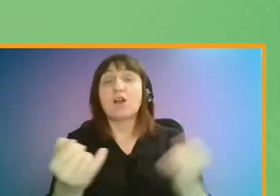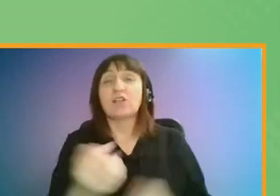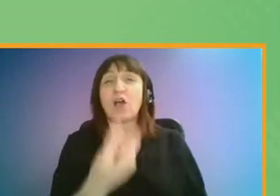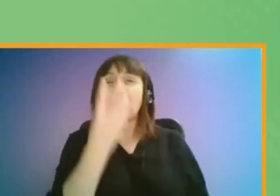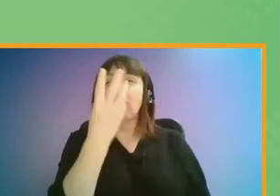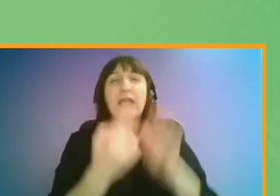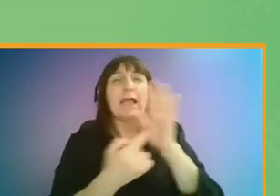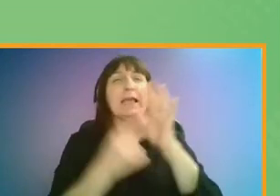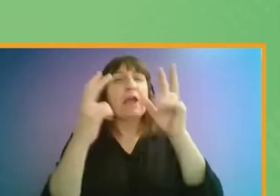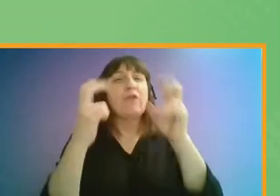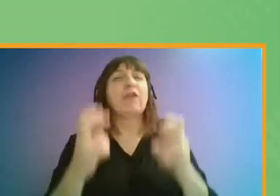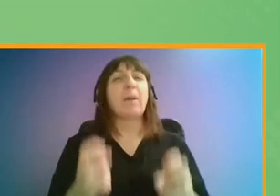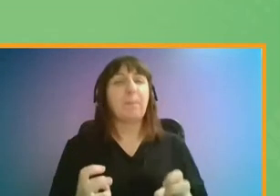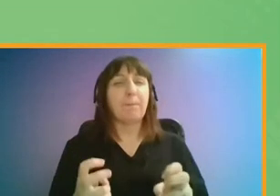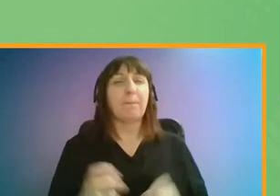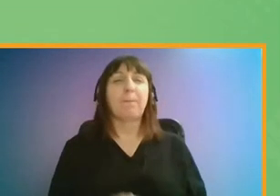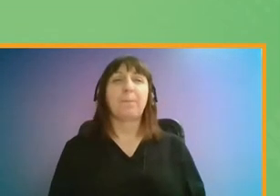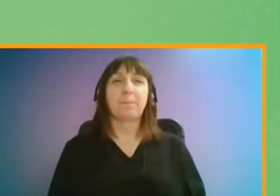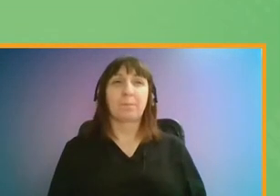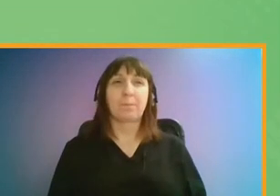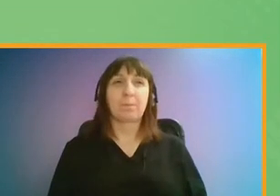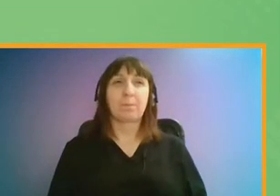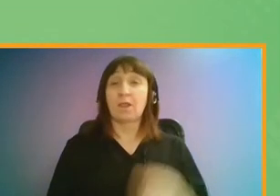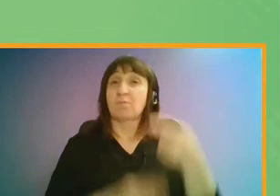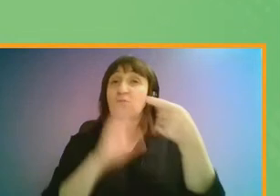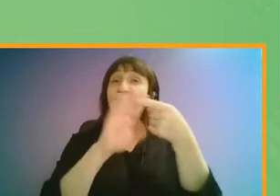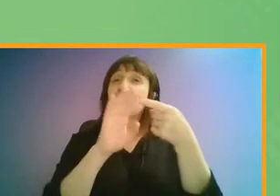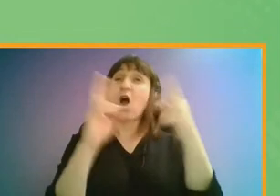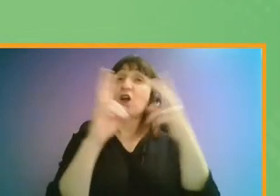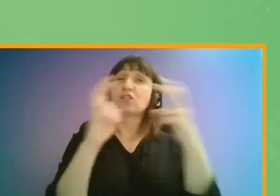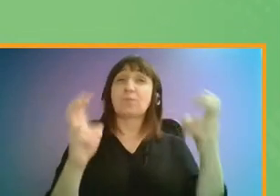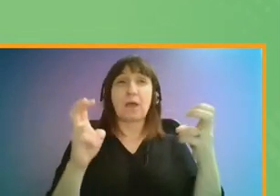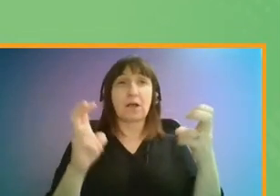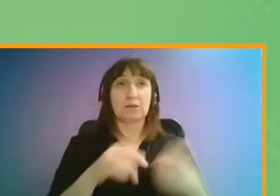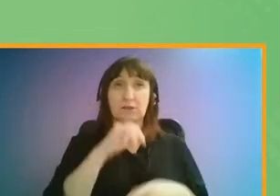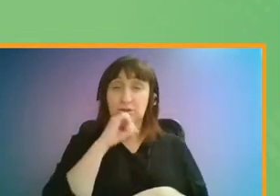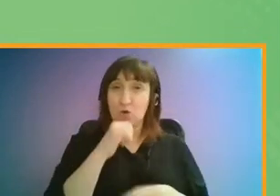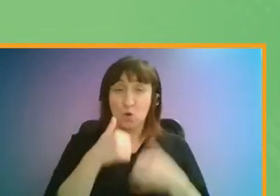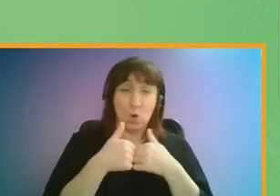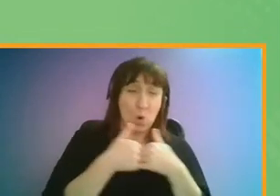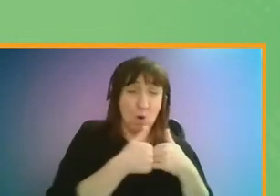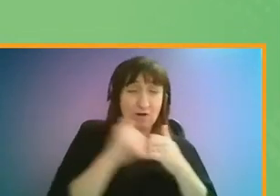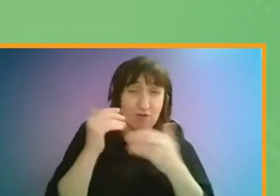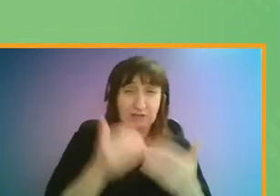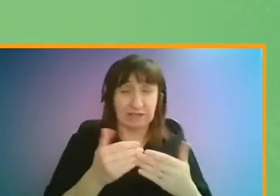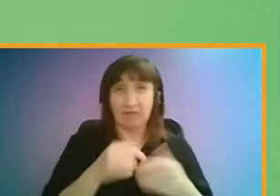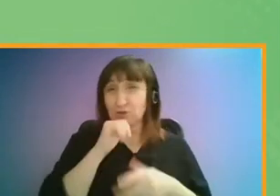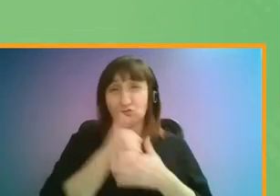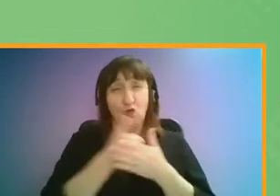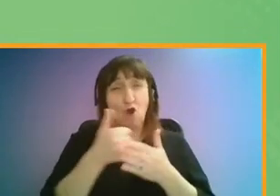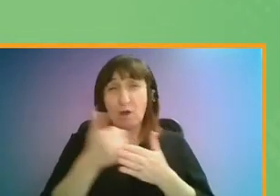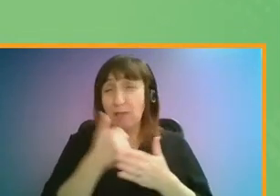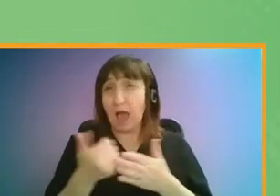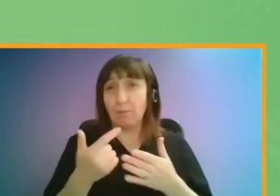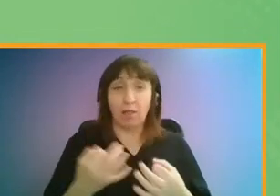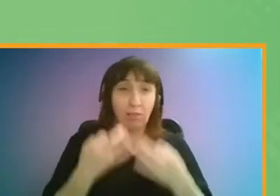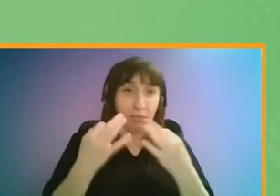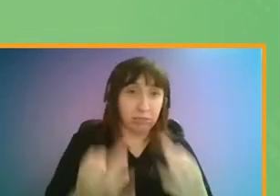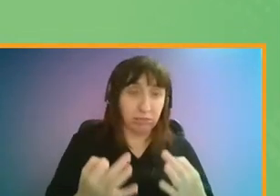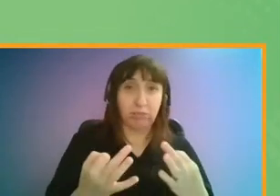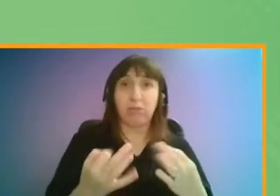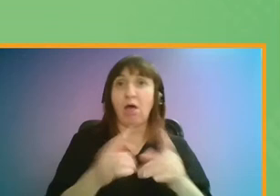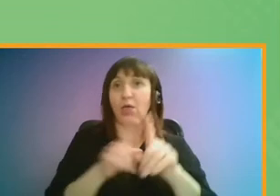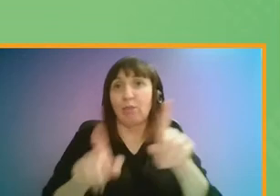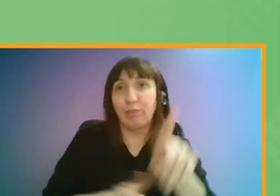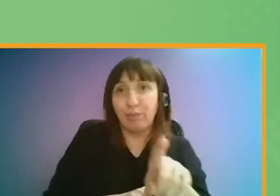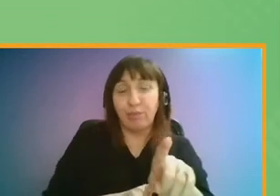survey responses. The first theme is that of unreliable and overcrowded services. Delays and cancellations of services